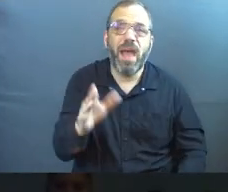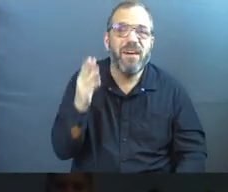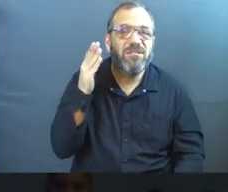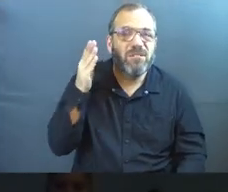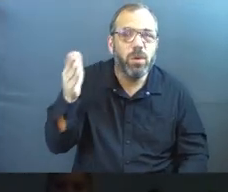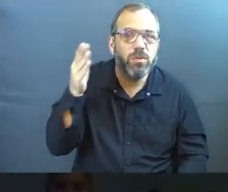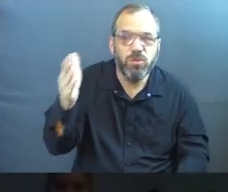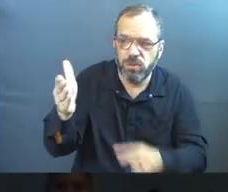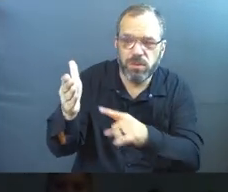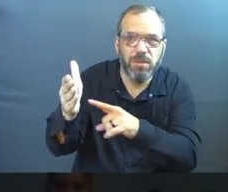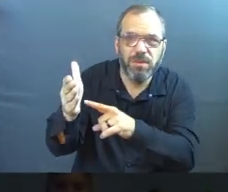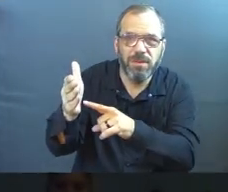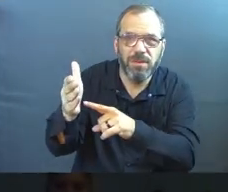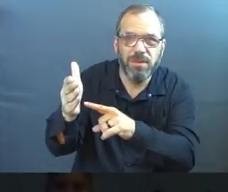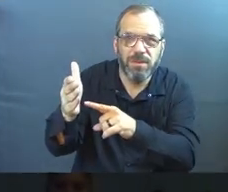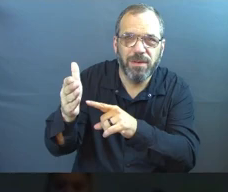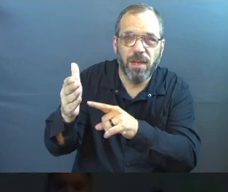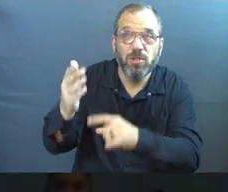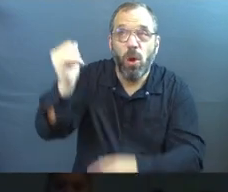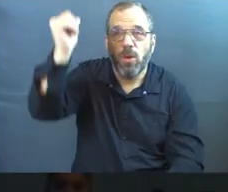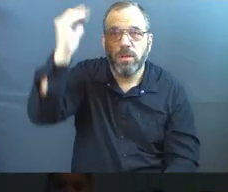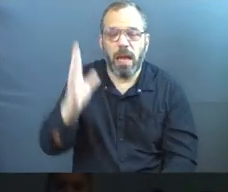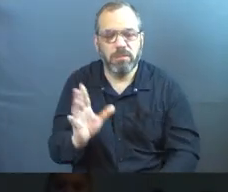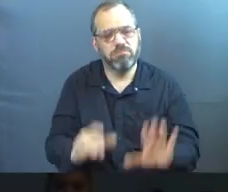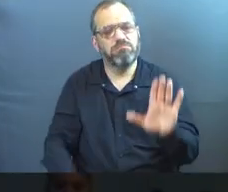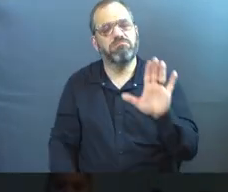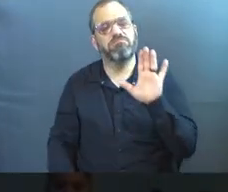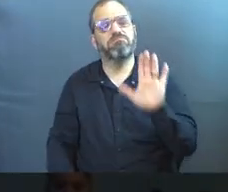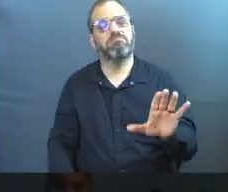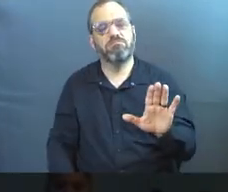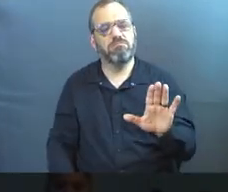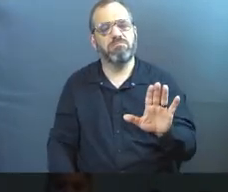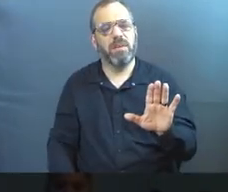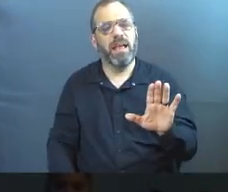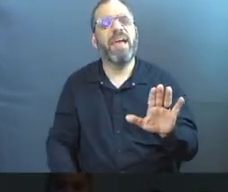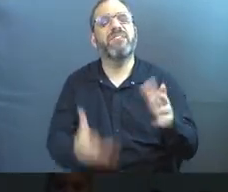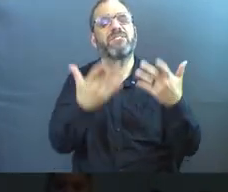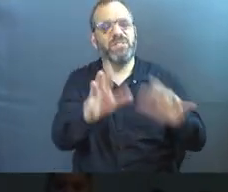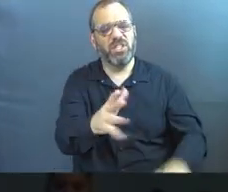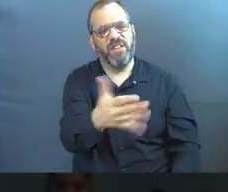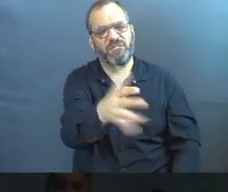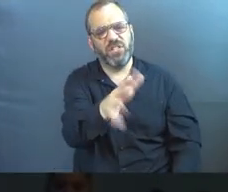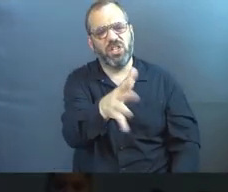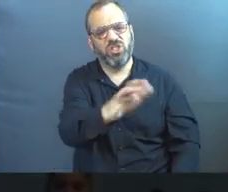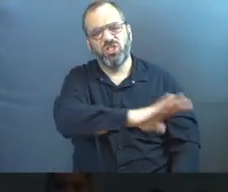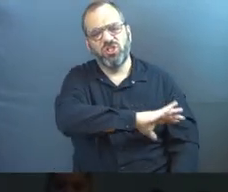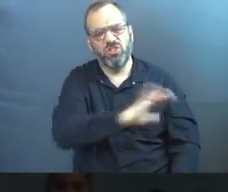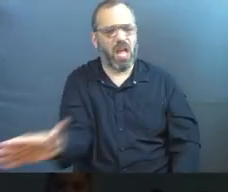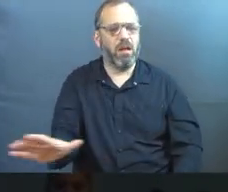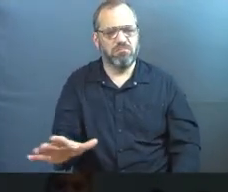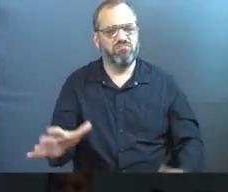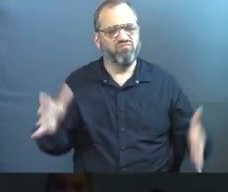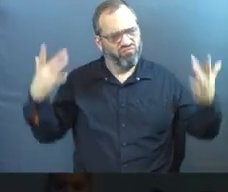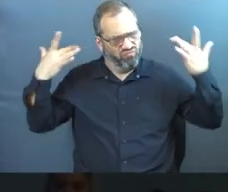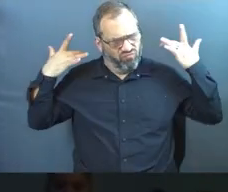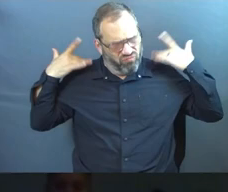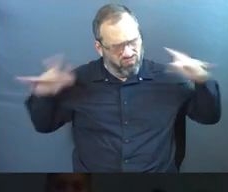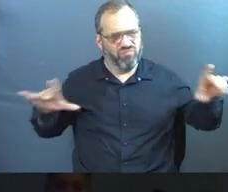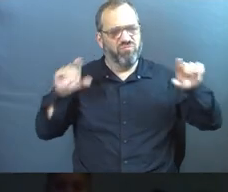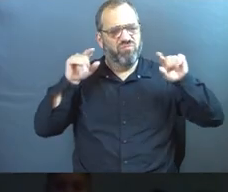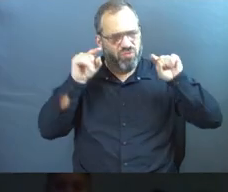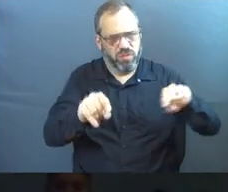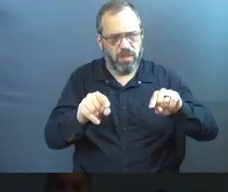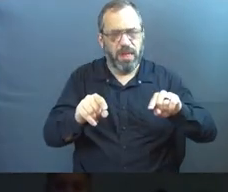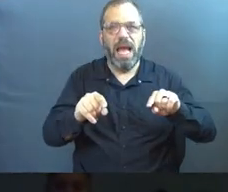future. And so God on some level is saying, hey, how about hands off of that? How about we not be so